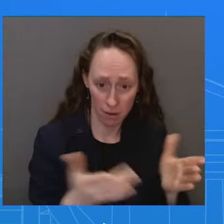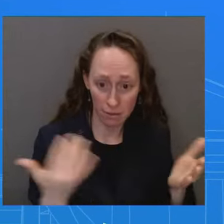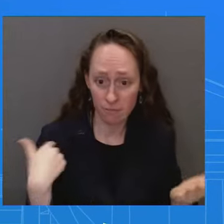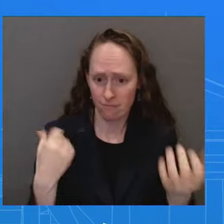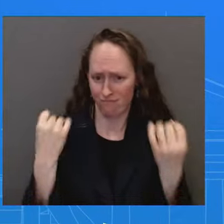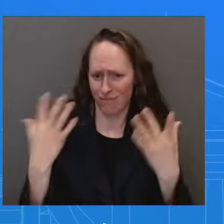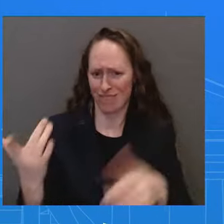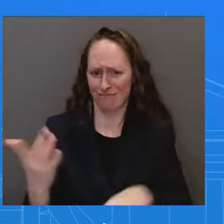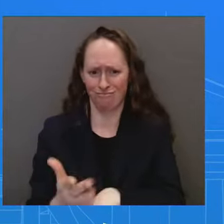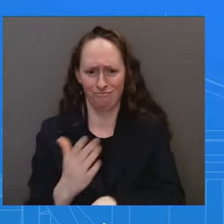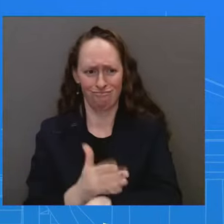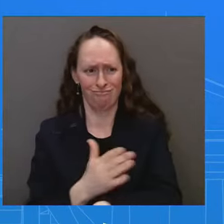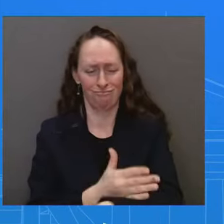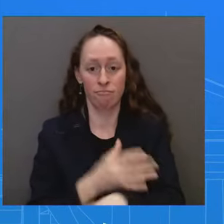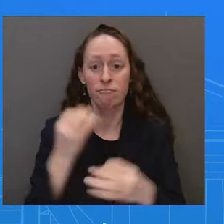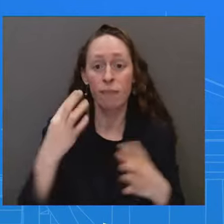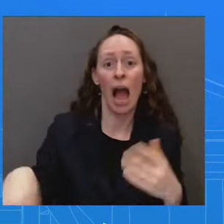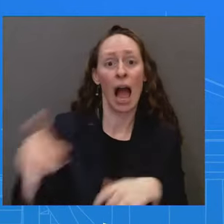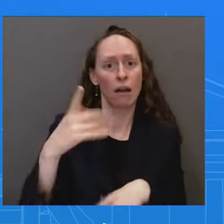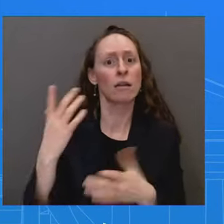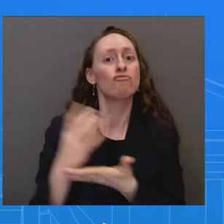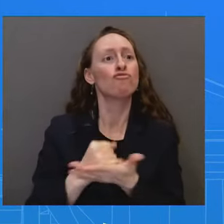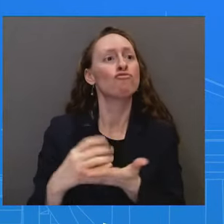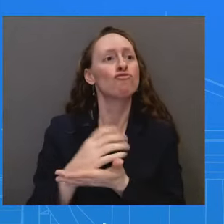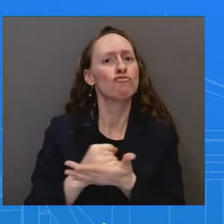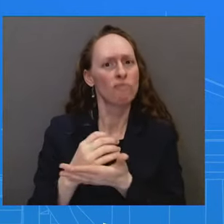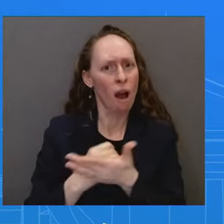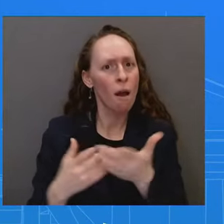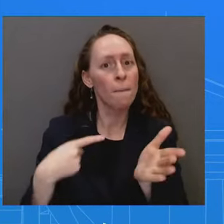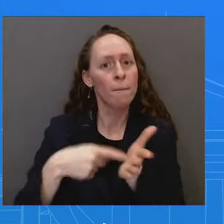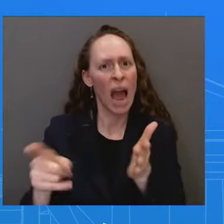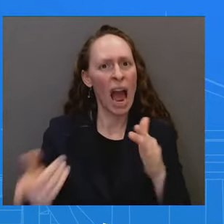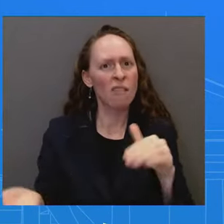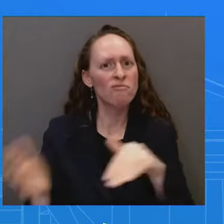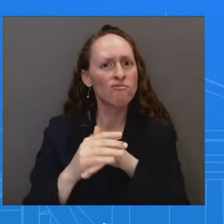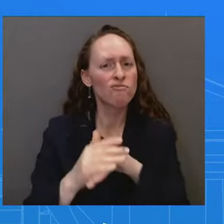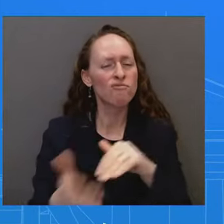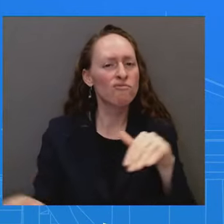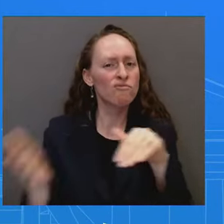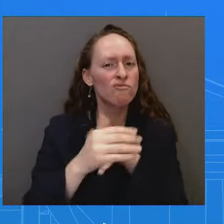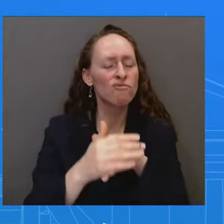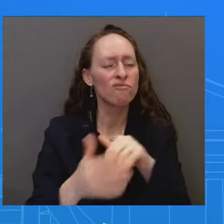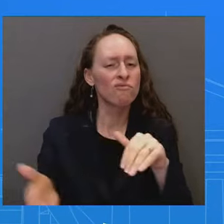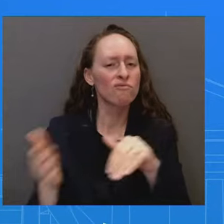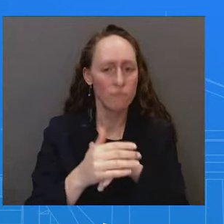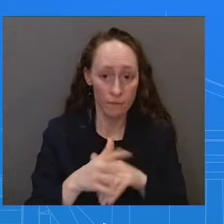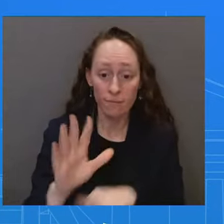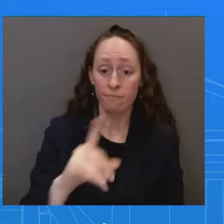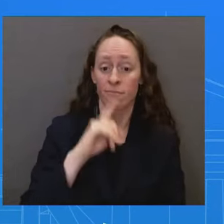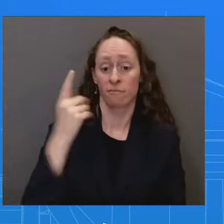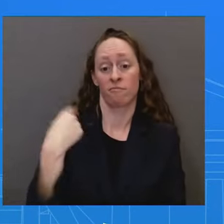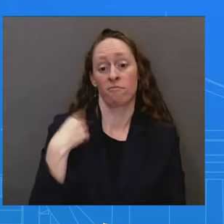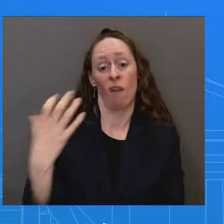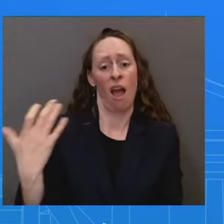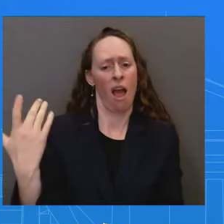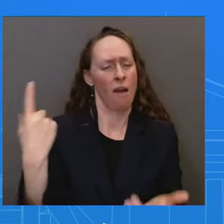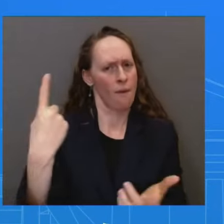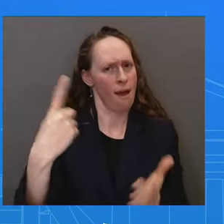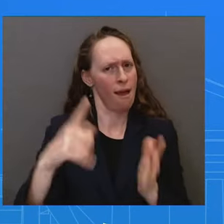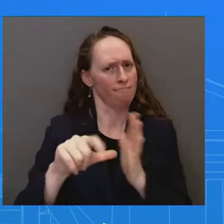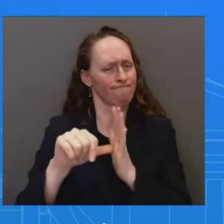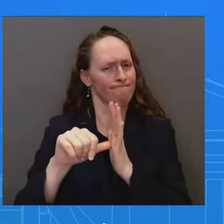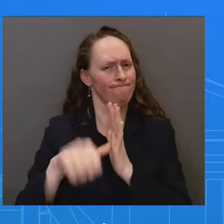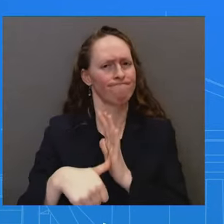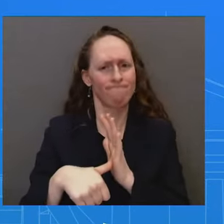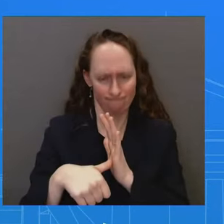incredibly important. And, uh, and so look, one of the things I will say is that the cost, uh, reduction momentum over the volatility,